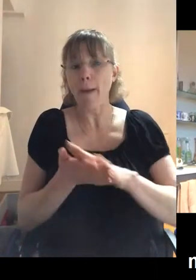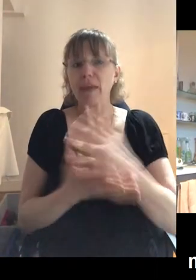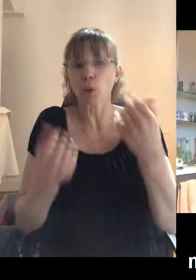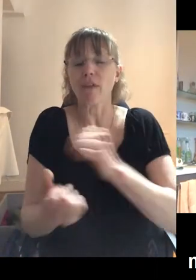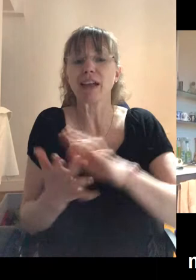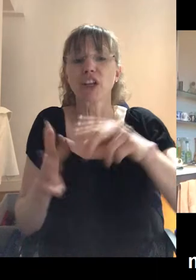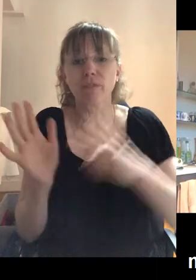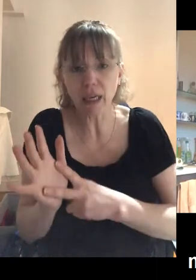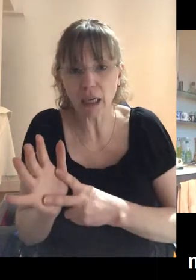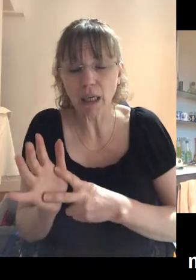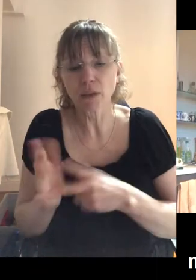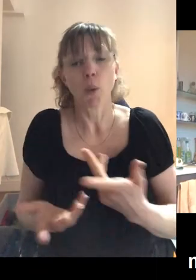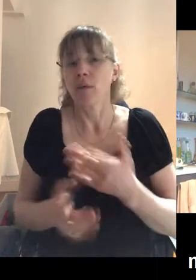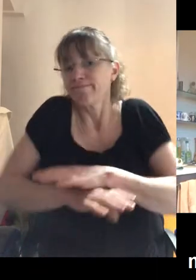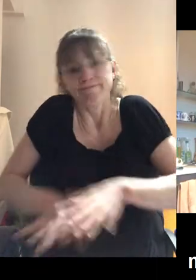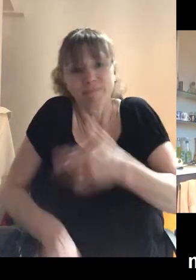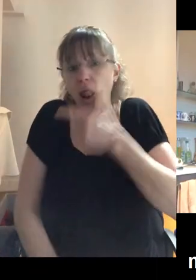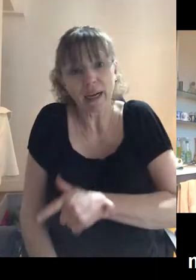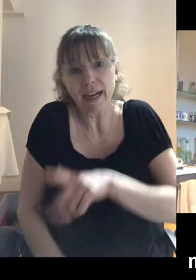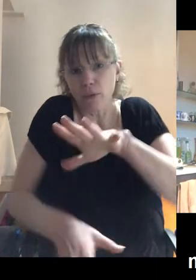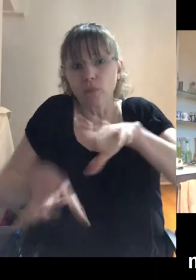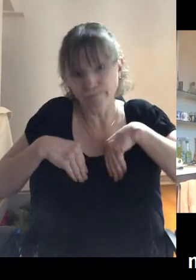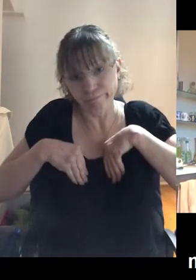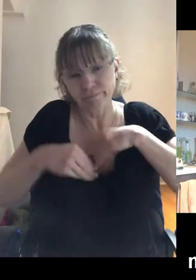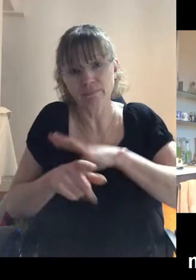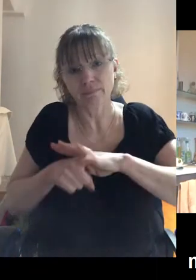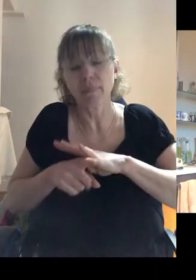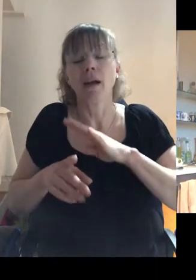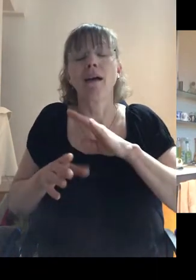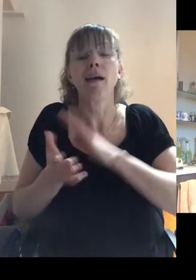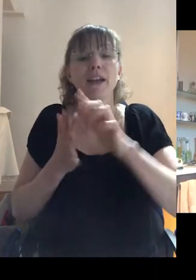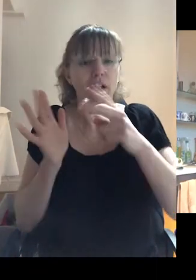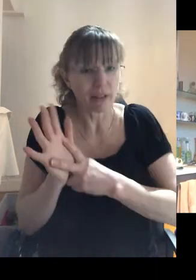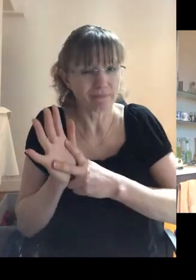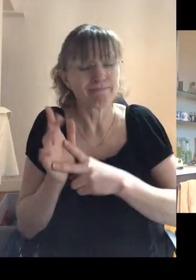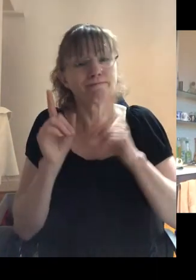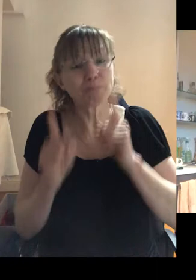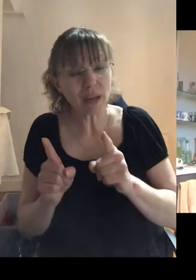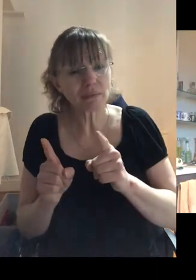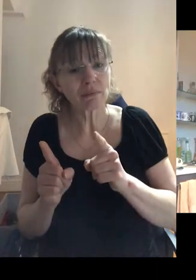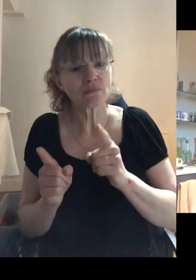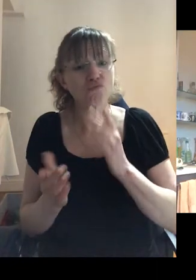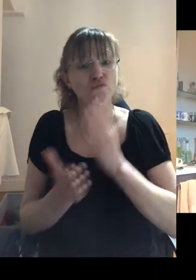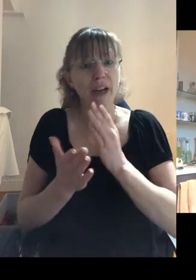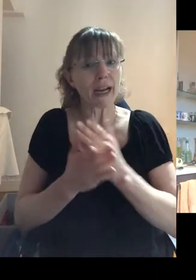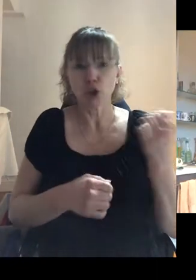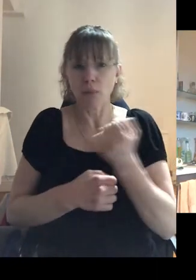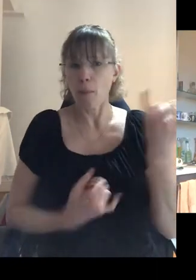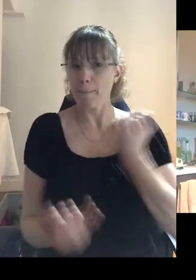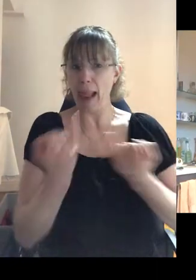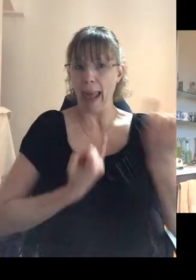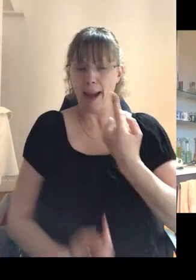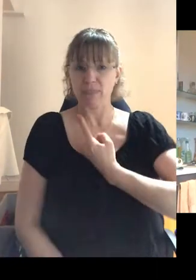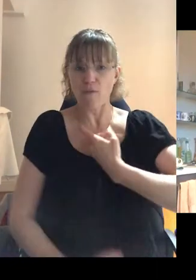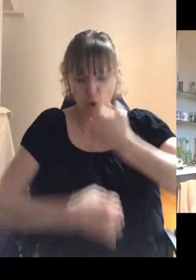to have HIV. It was, you were unlucky if you'd managed to catch it, but he, it wasn't, it wasn't something that you should feel blamed for or